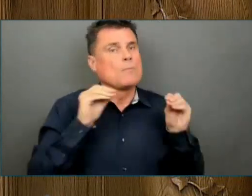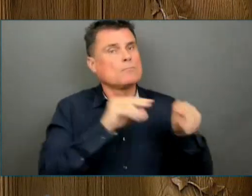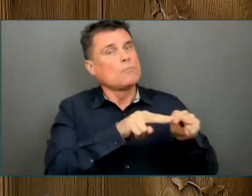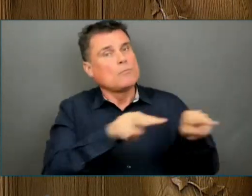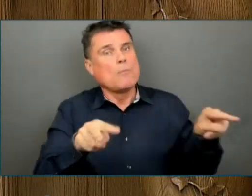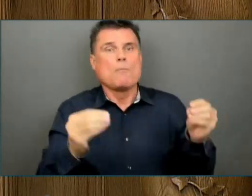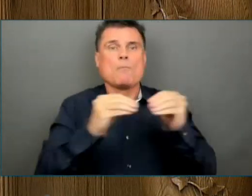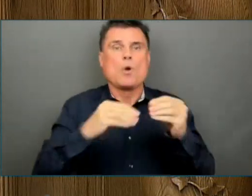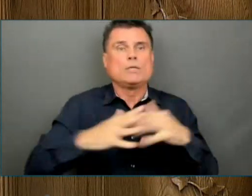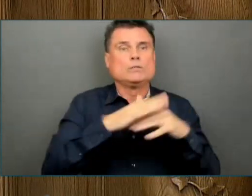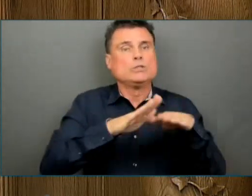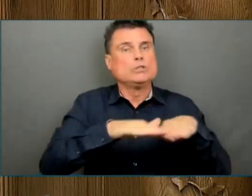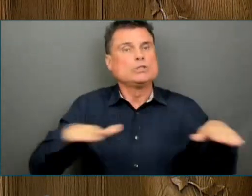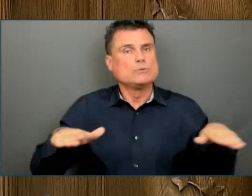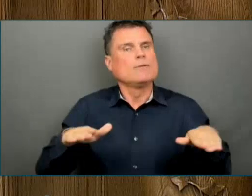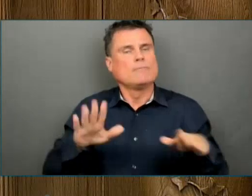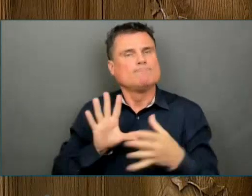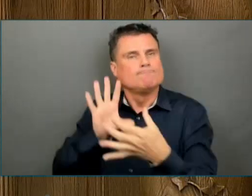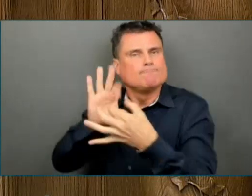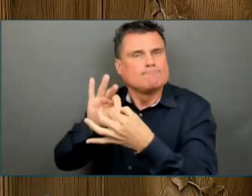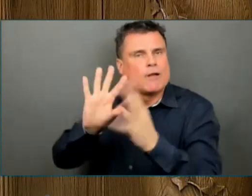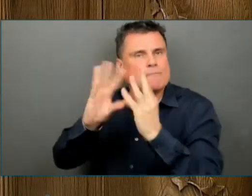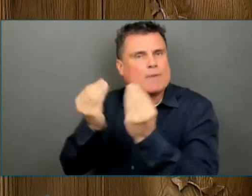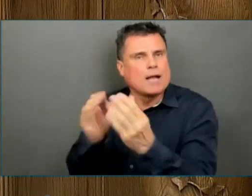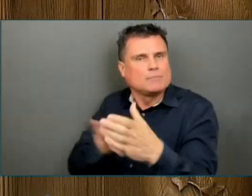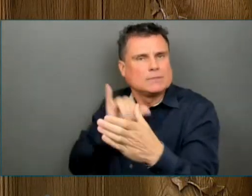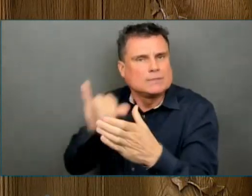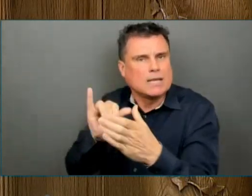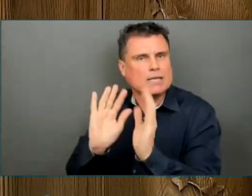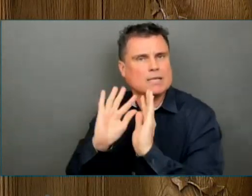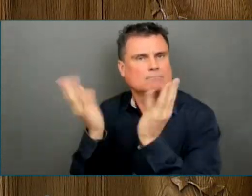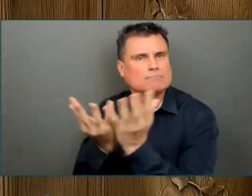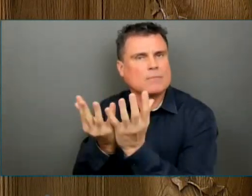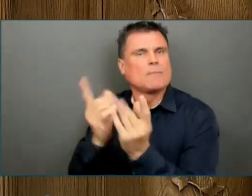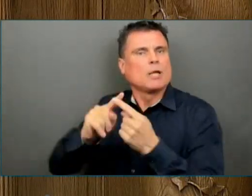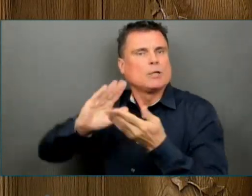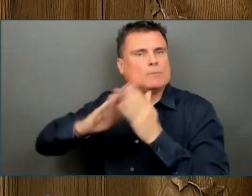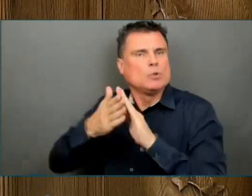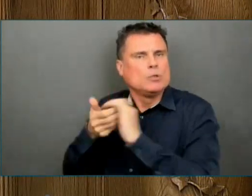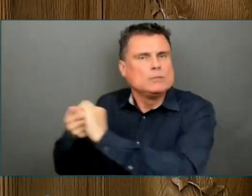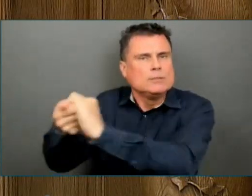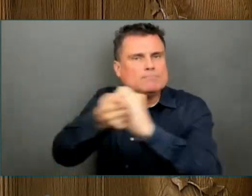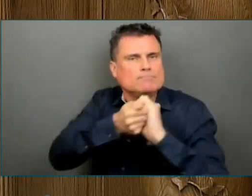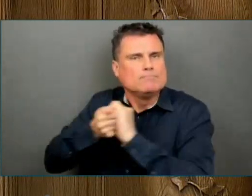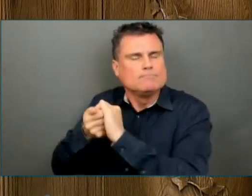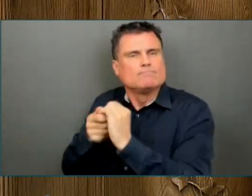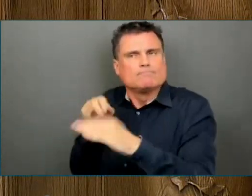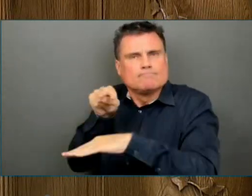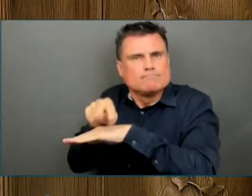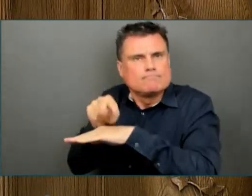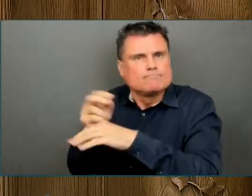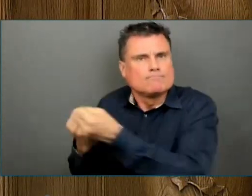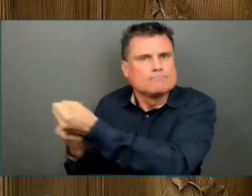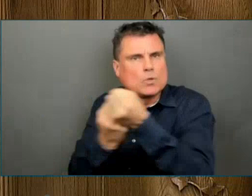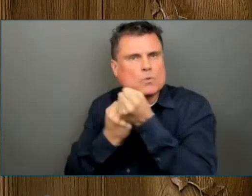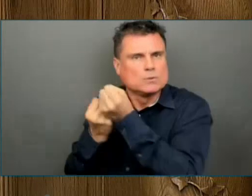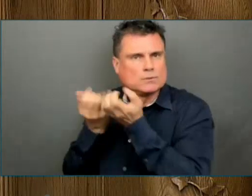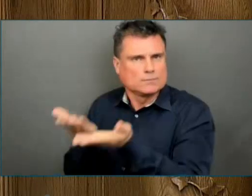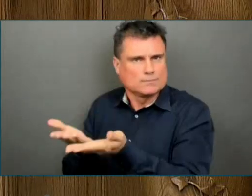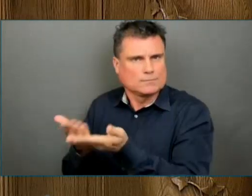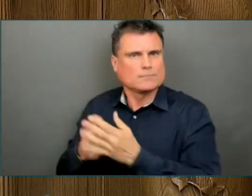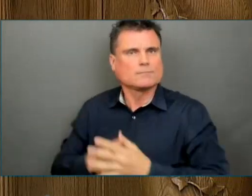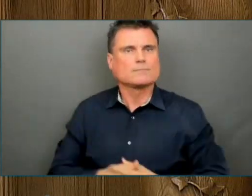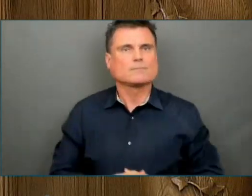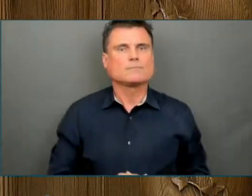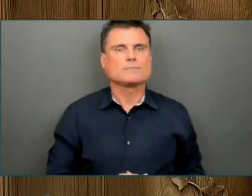peoples have been enshrined in law with unanimous passage of the Declaration Act in this legislature. This